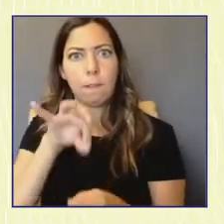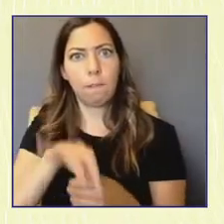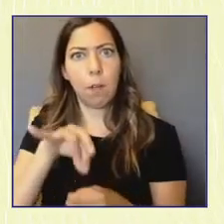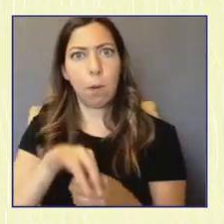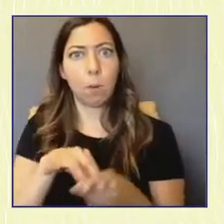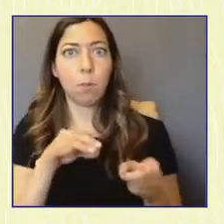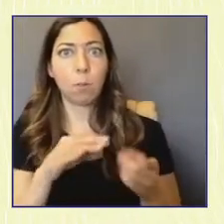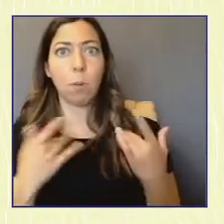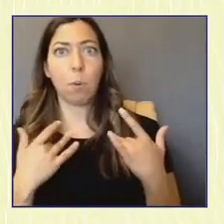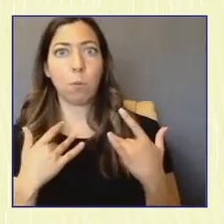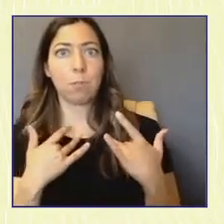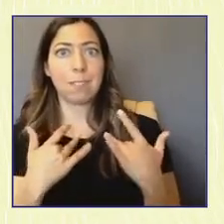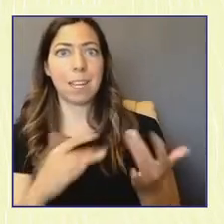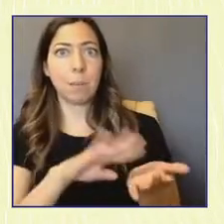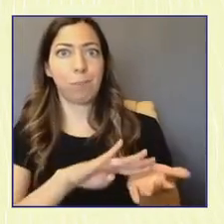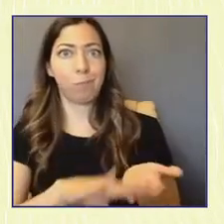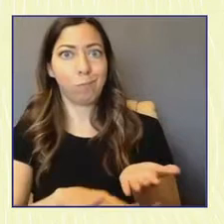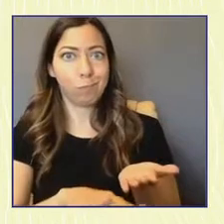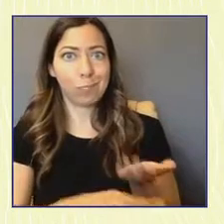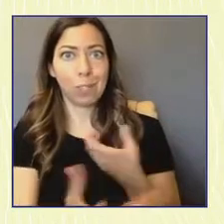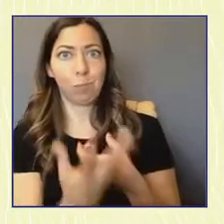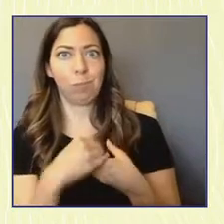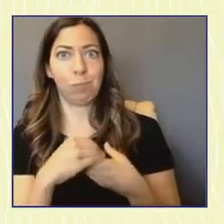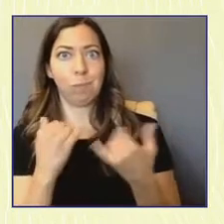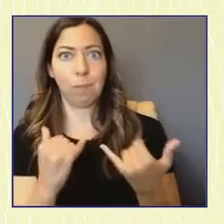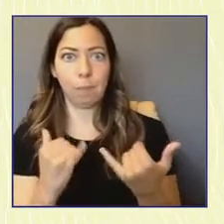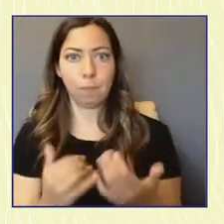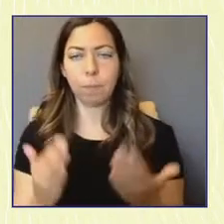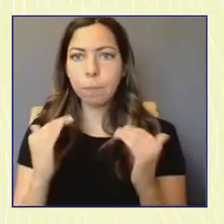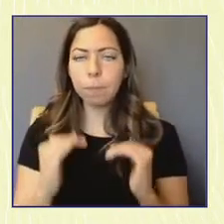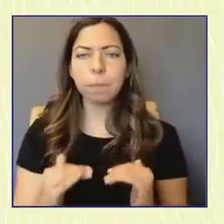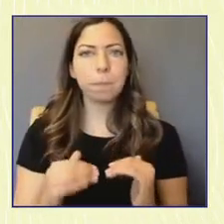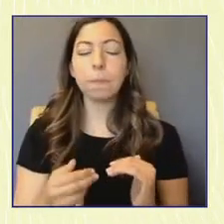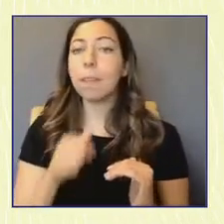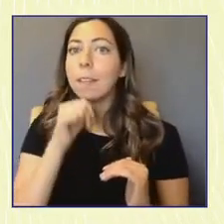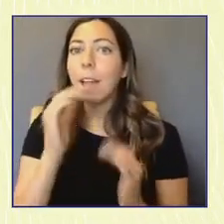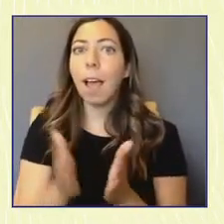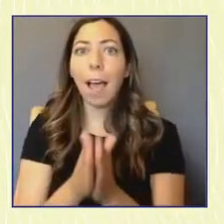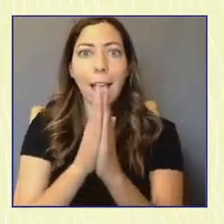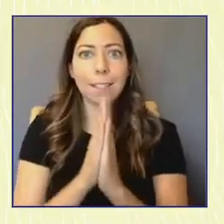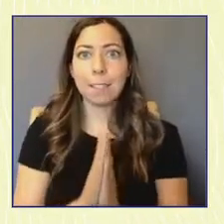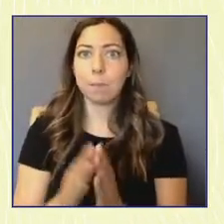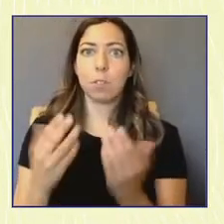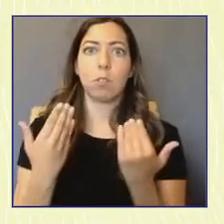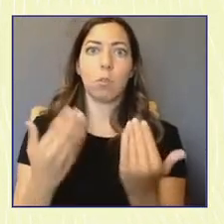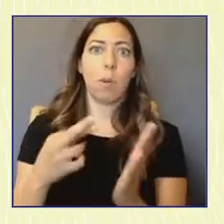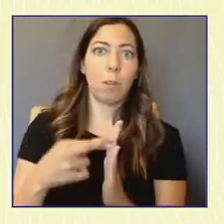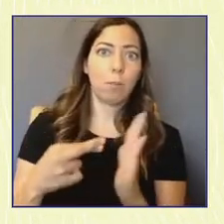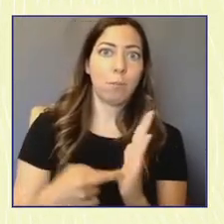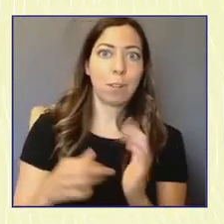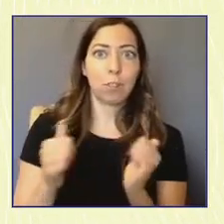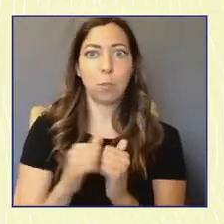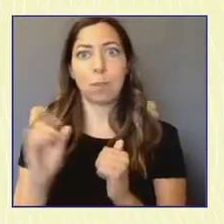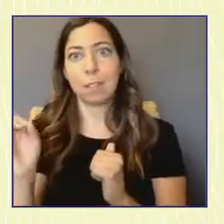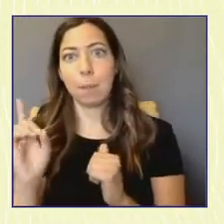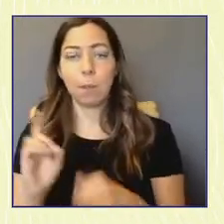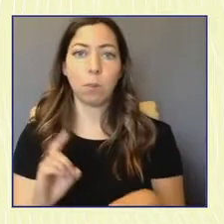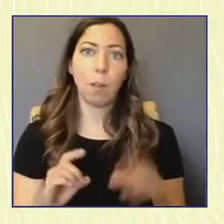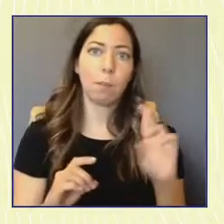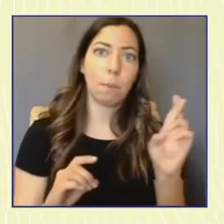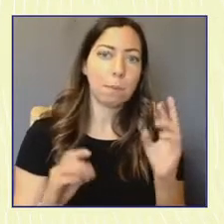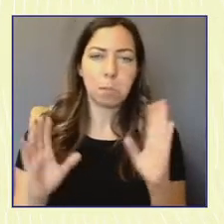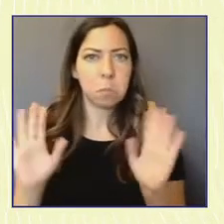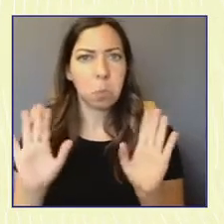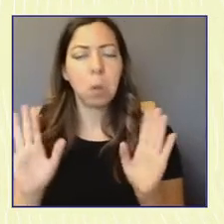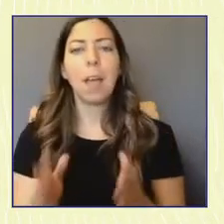left behind. It means not just asking young people to register with your party or vote for your candidates. It means asking